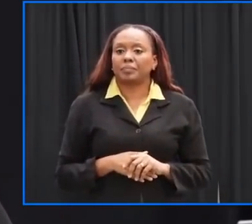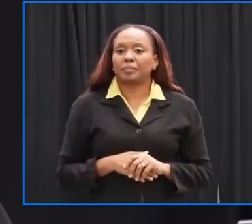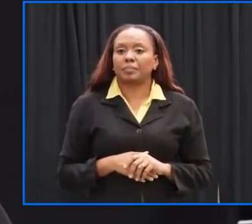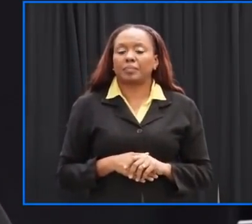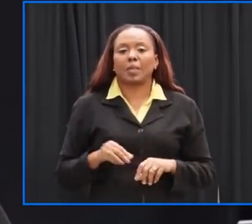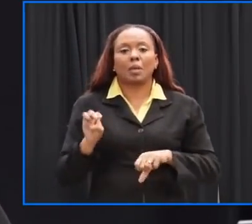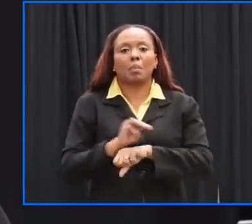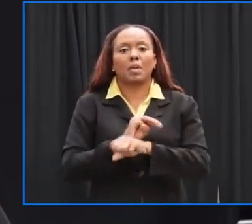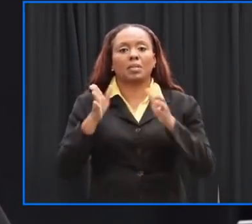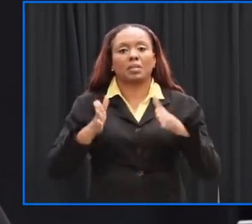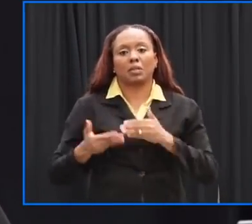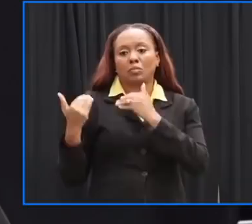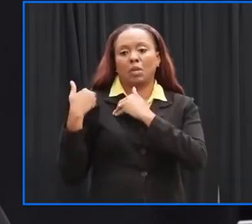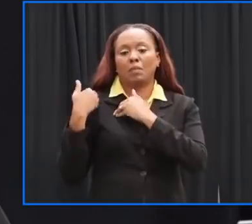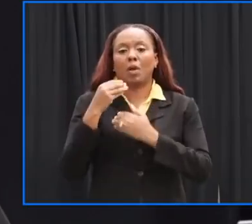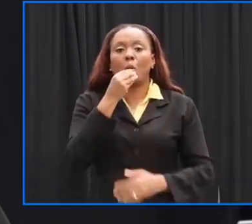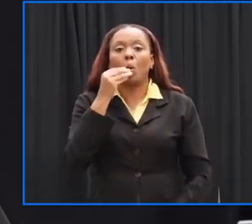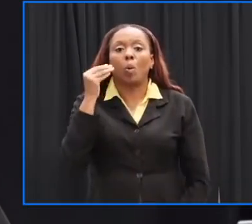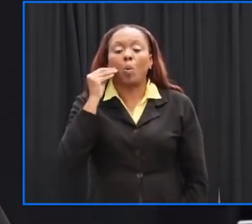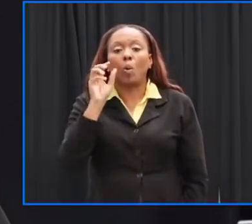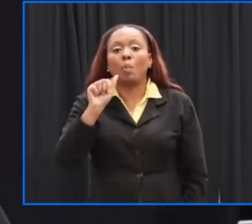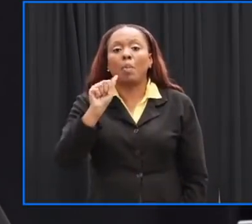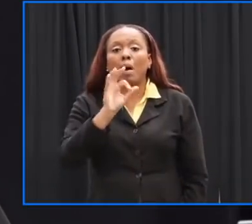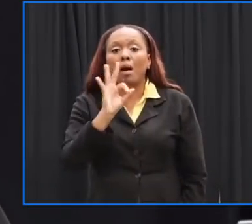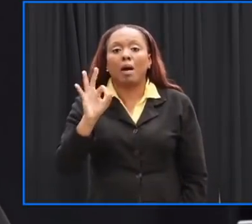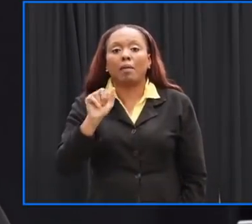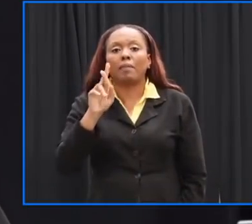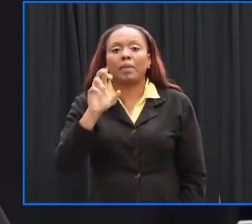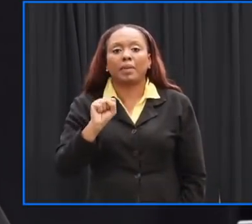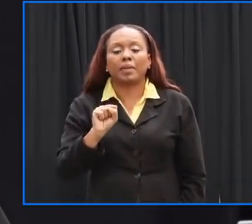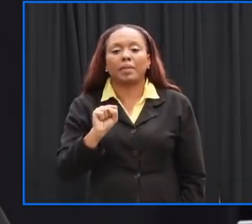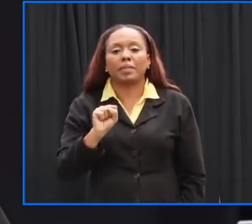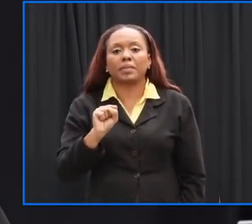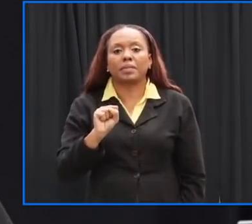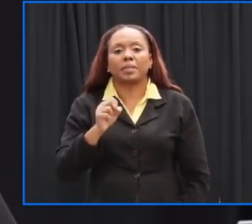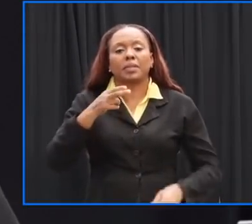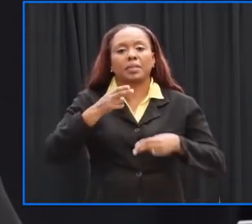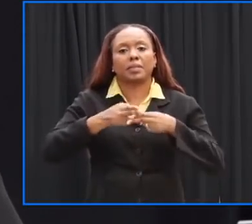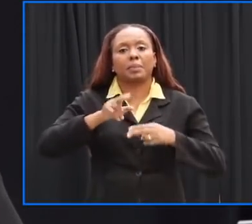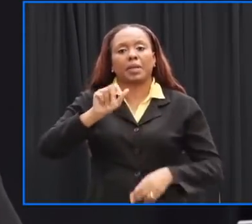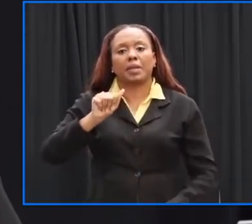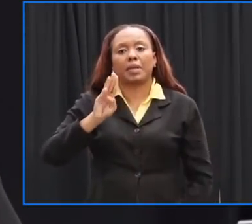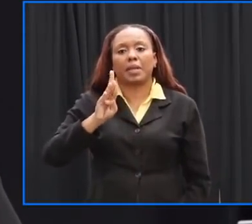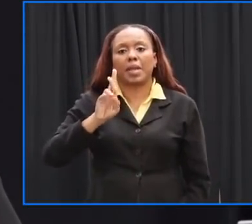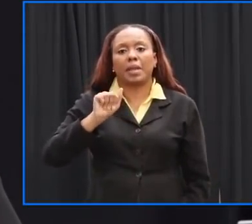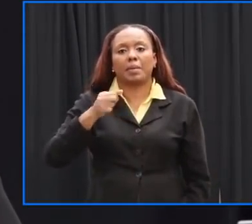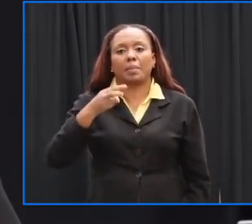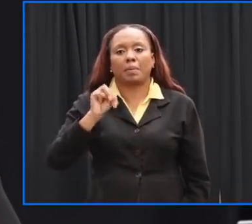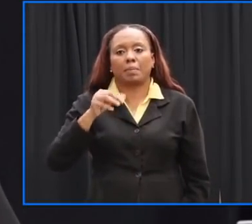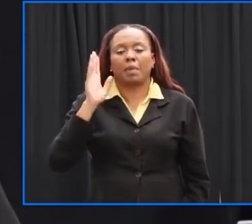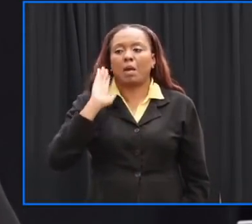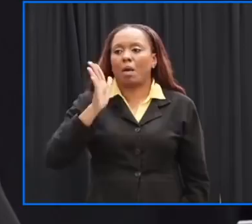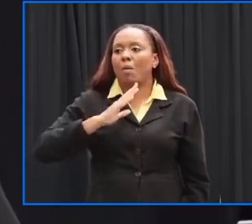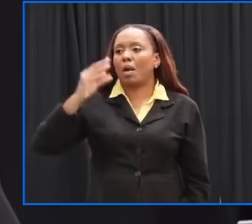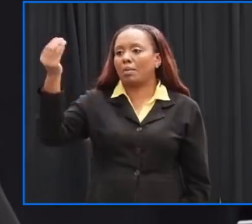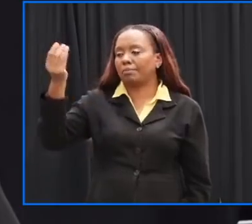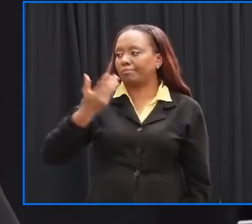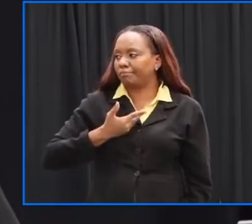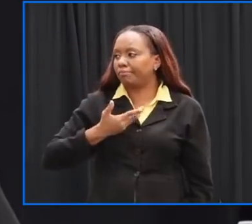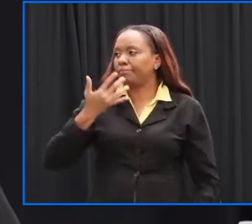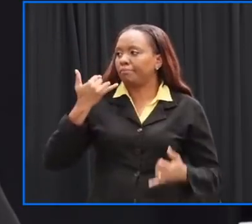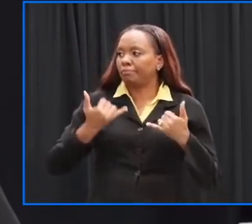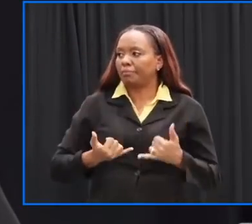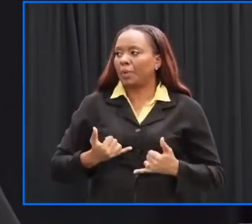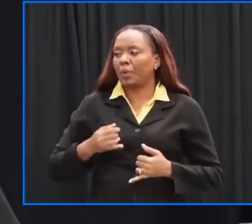ask the minister of home affairs to address where we are given the updates from the met office and from the coastal zone